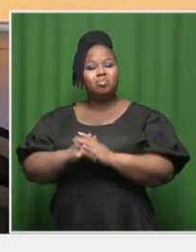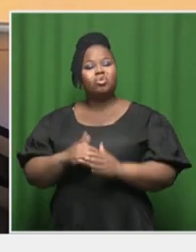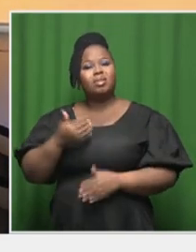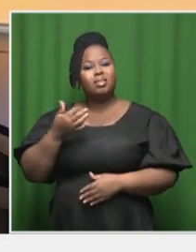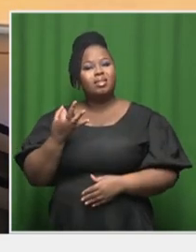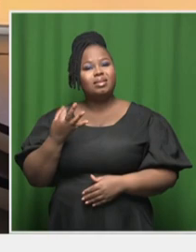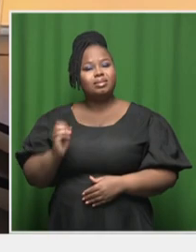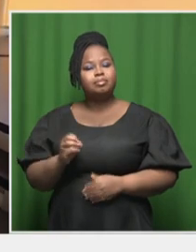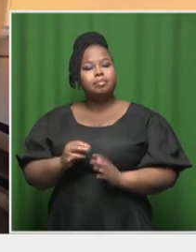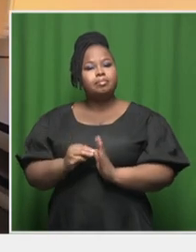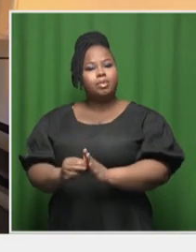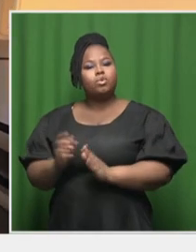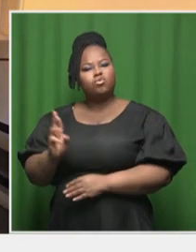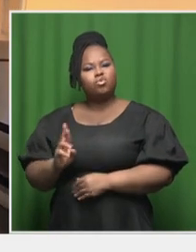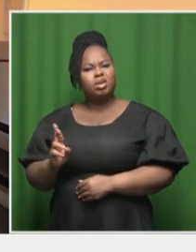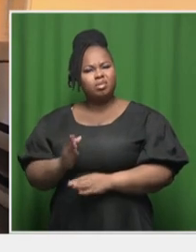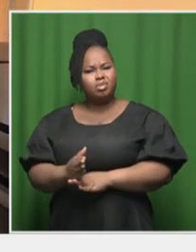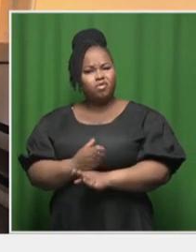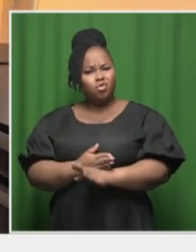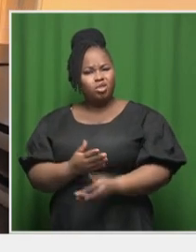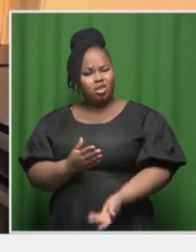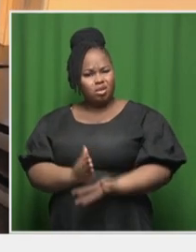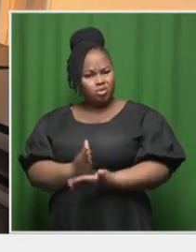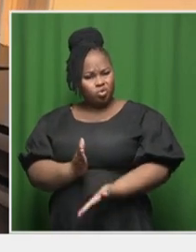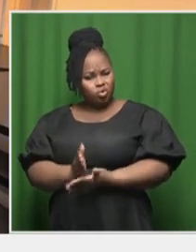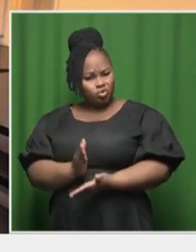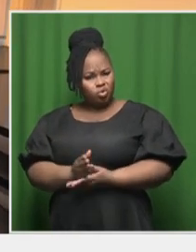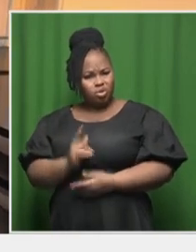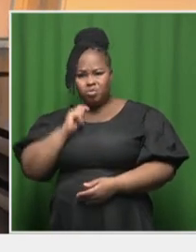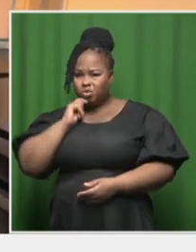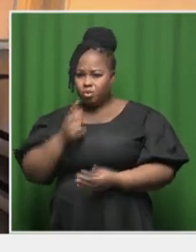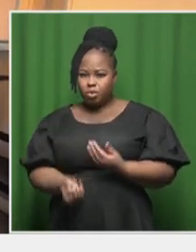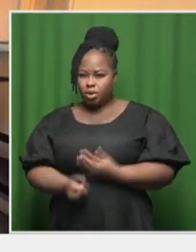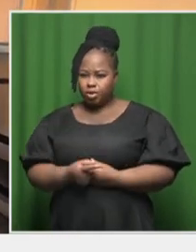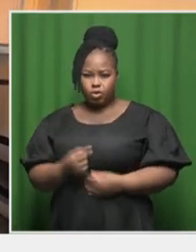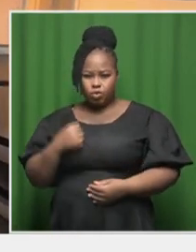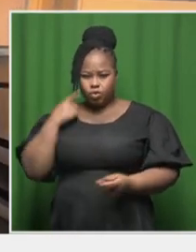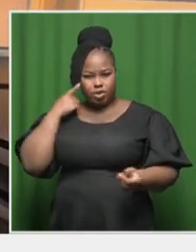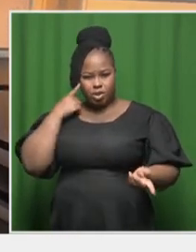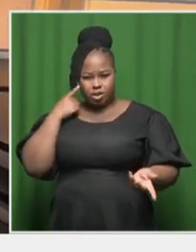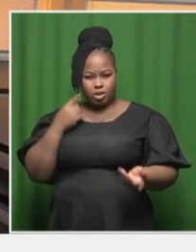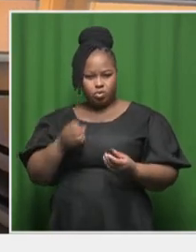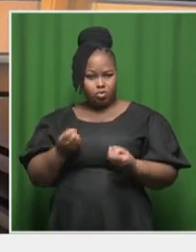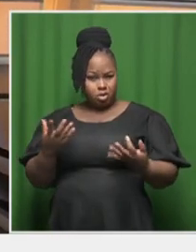rand before they even know if this is going to happen. Do you not think this is a bit unreasonable?